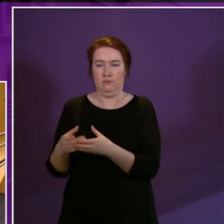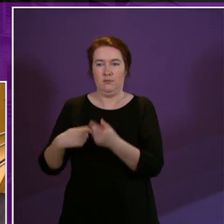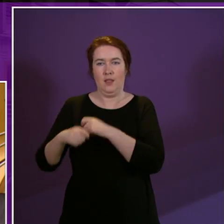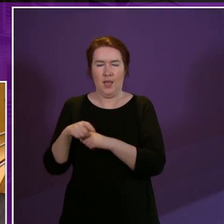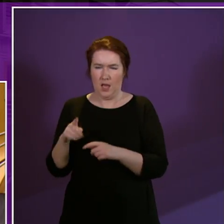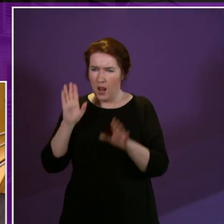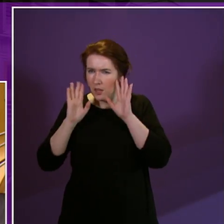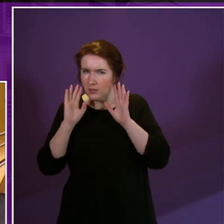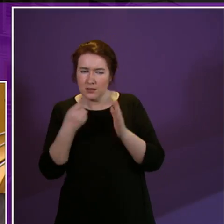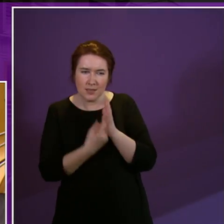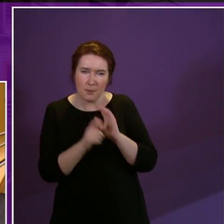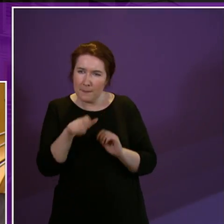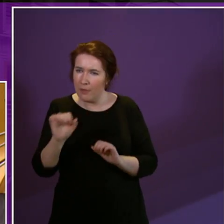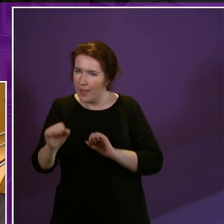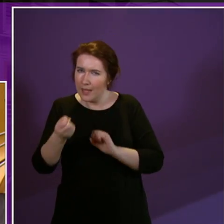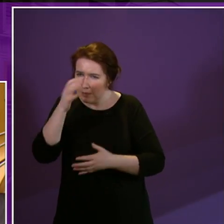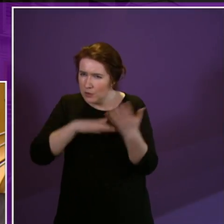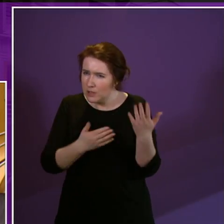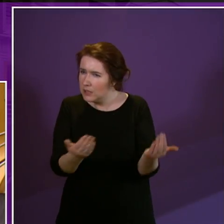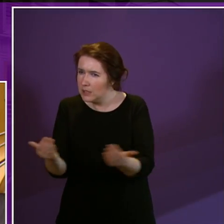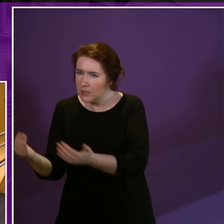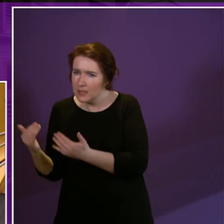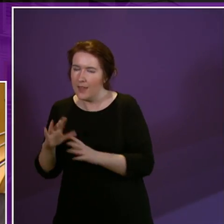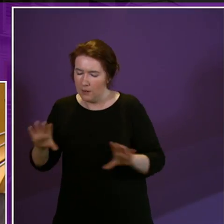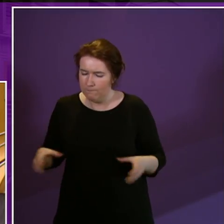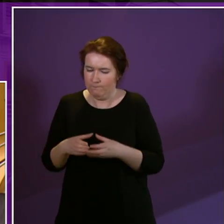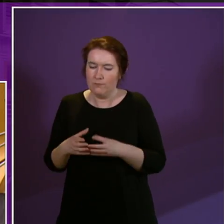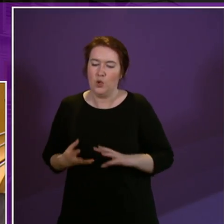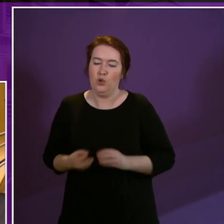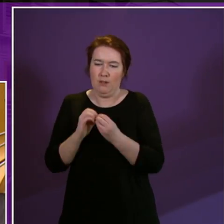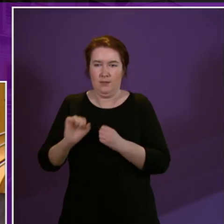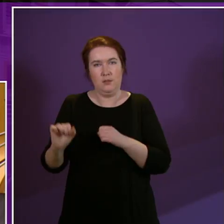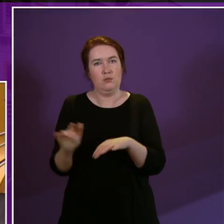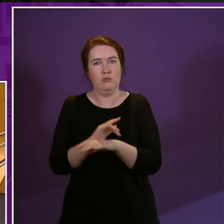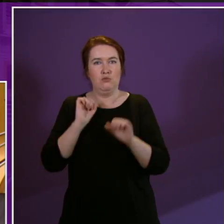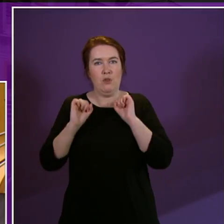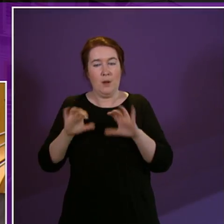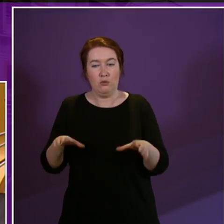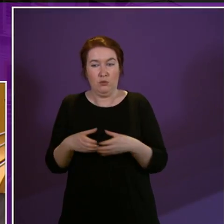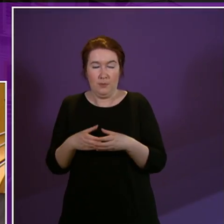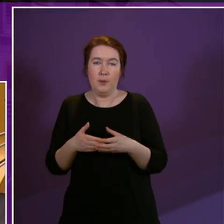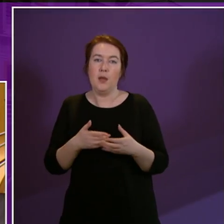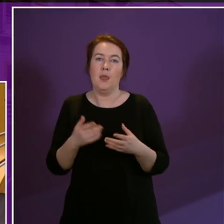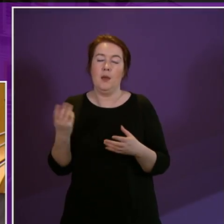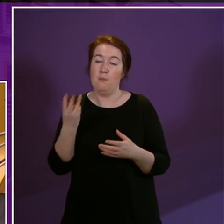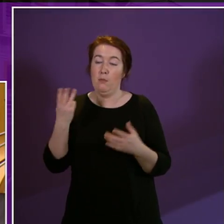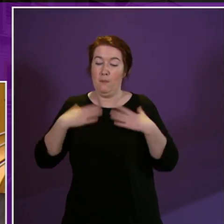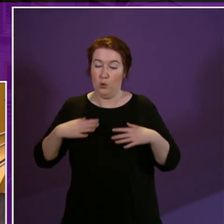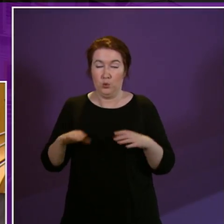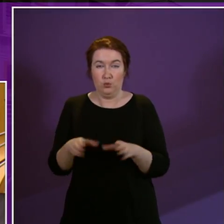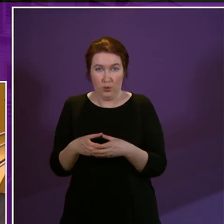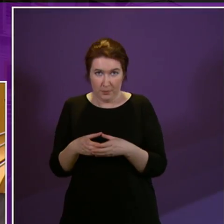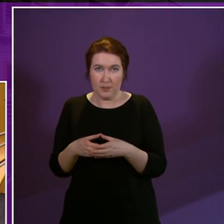disabled people's experiences they got together and they created the purple poncho people the